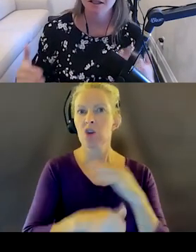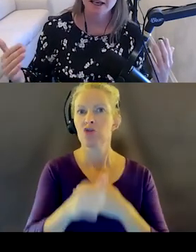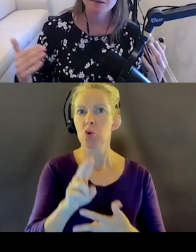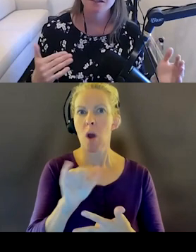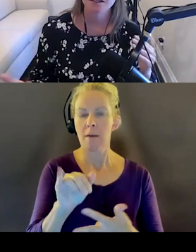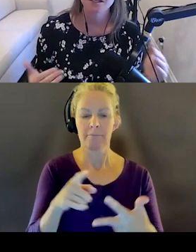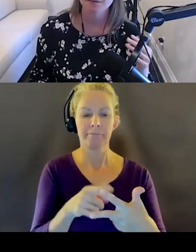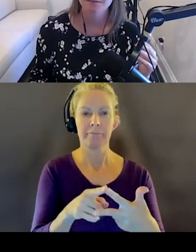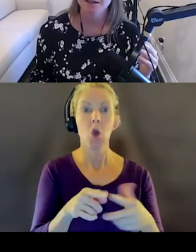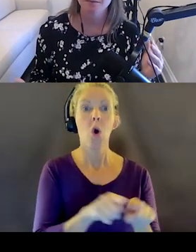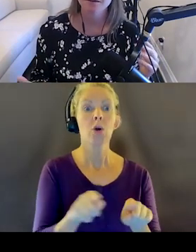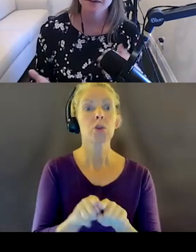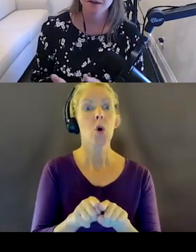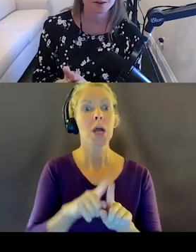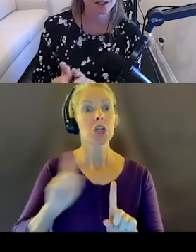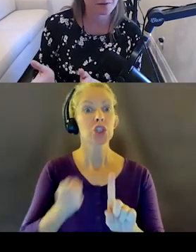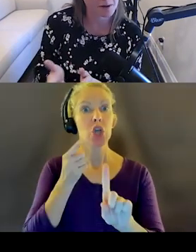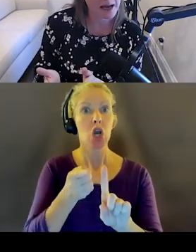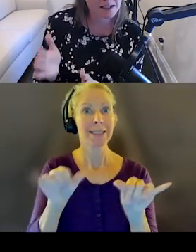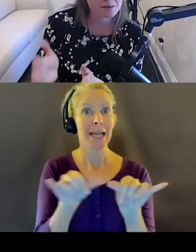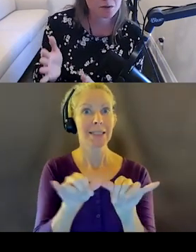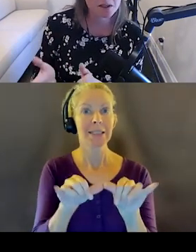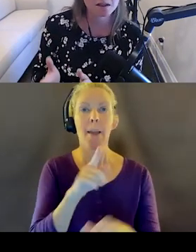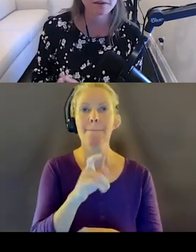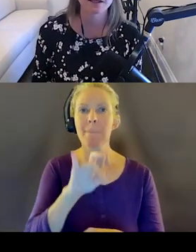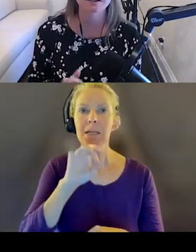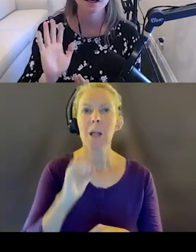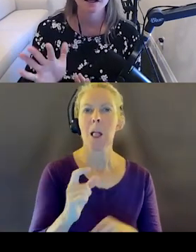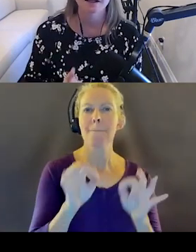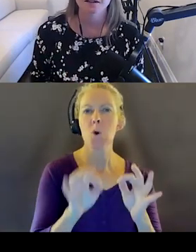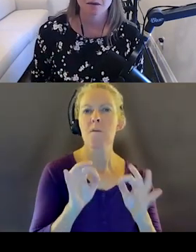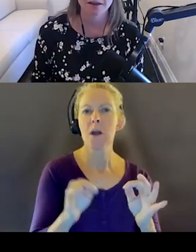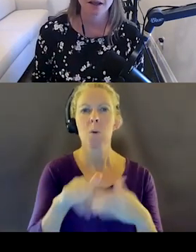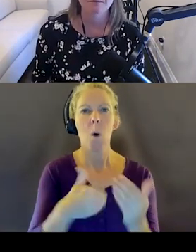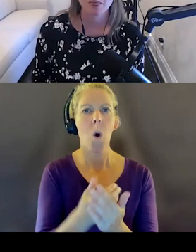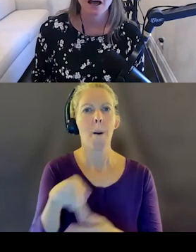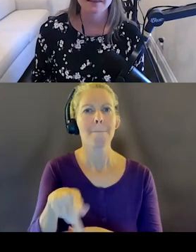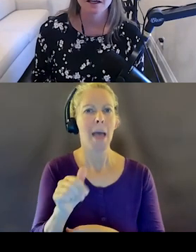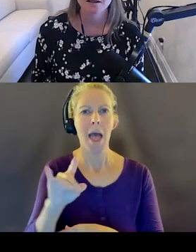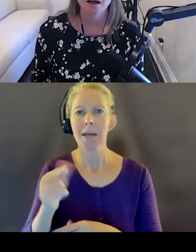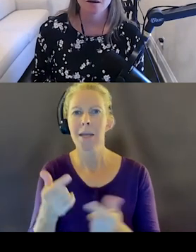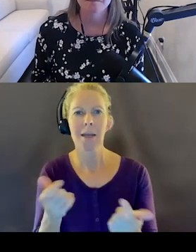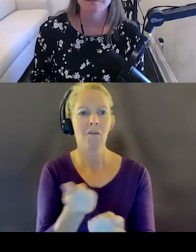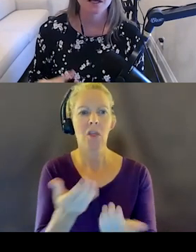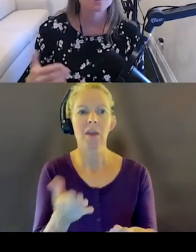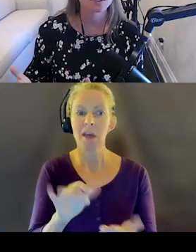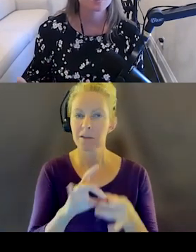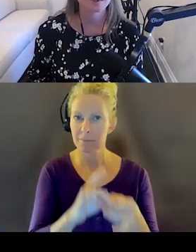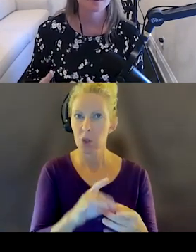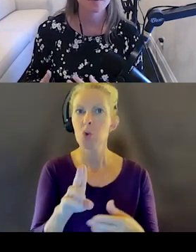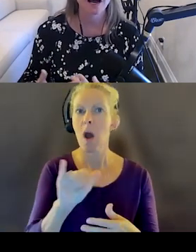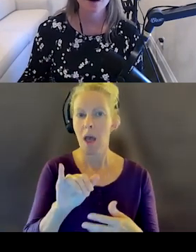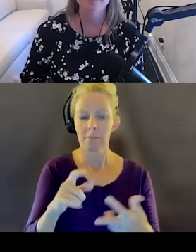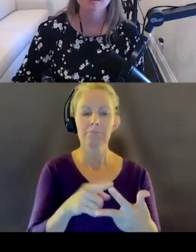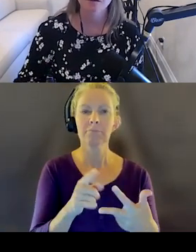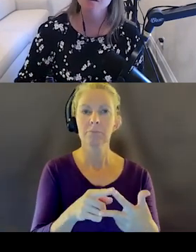sizes. Again, because things have to be pixel perfect. They're responsible for the padding between all of the things. That's a UI thing. And then because UI is